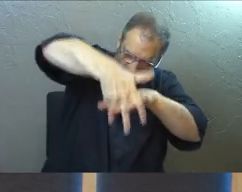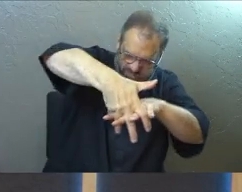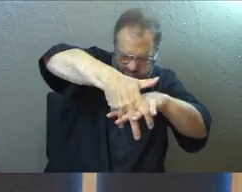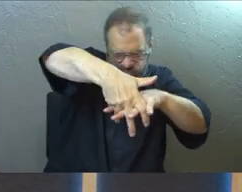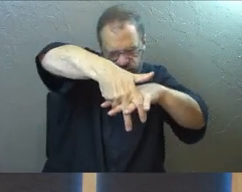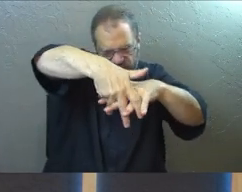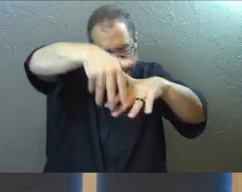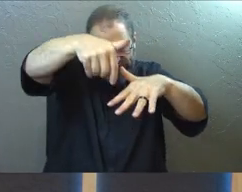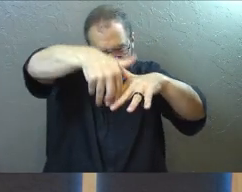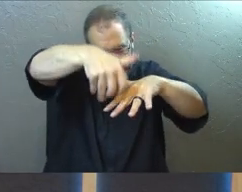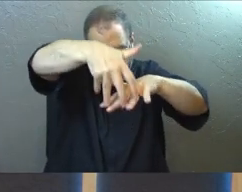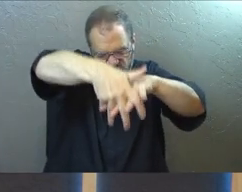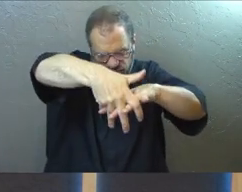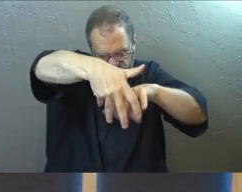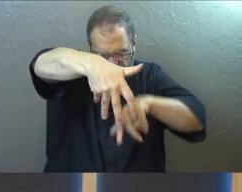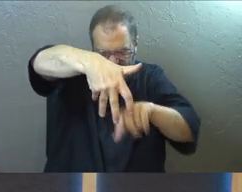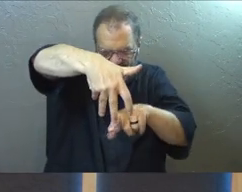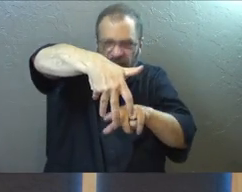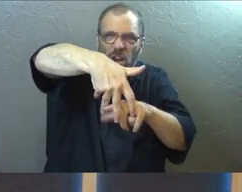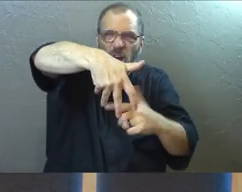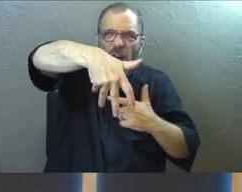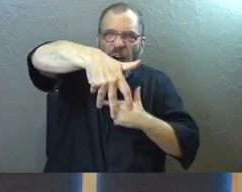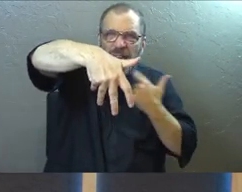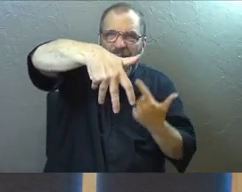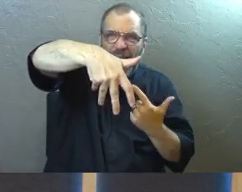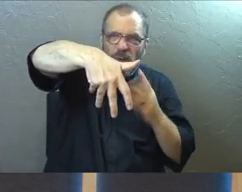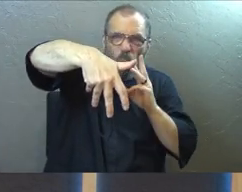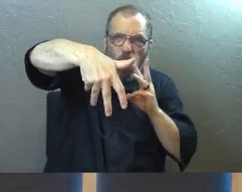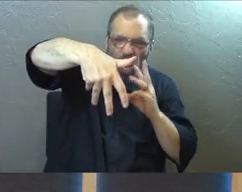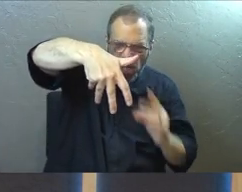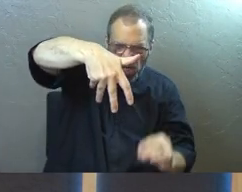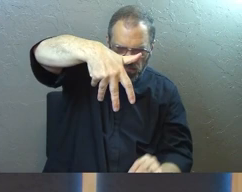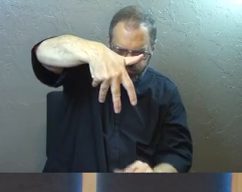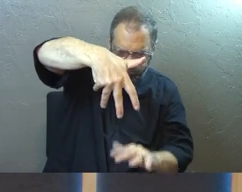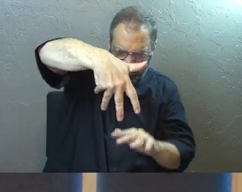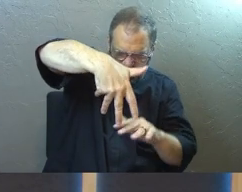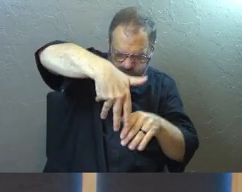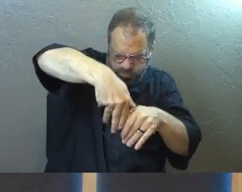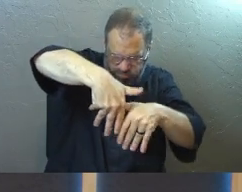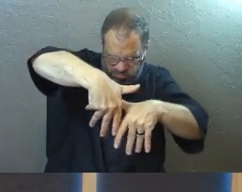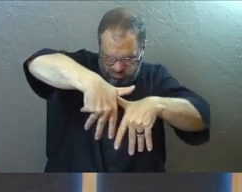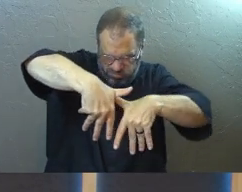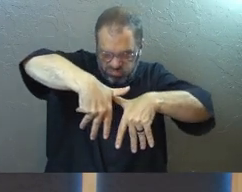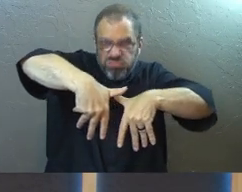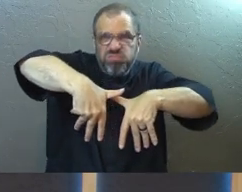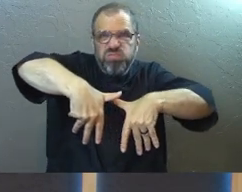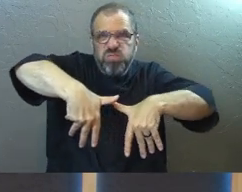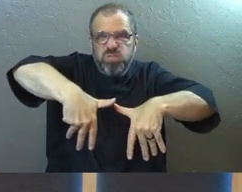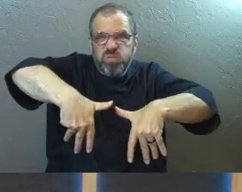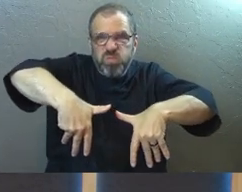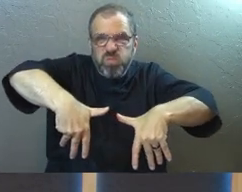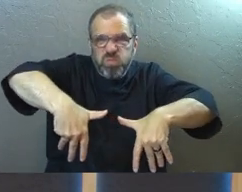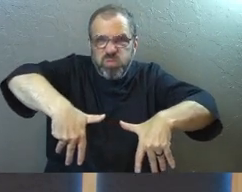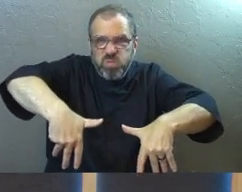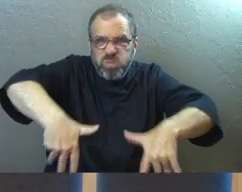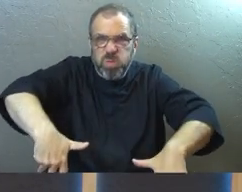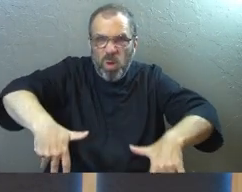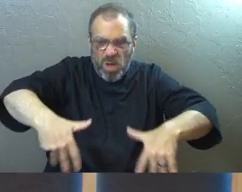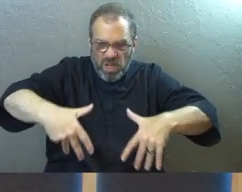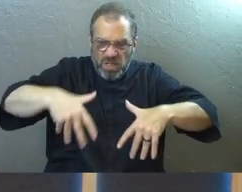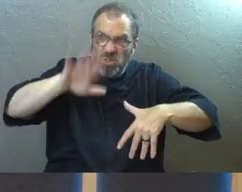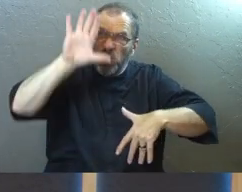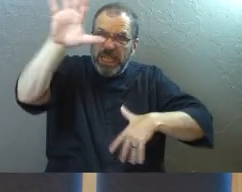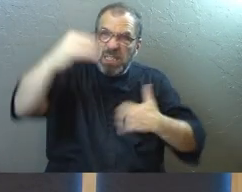vitality, drawing life from something. And he prays that your roots would be planted, would be growing down into